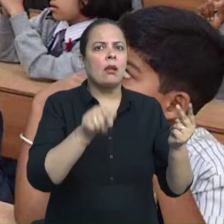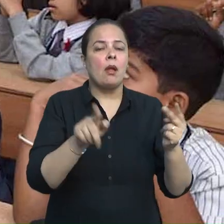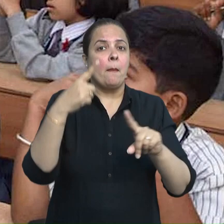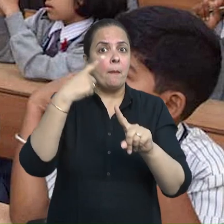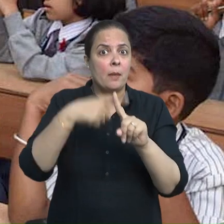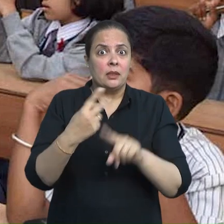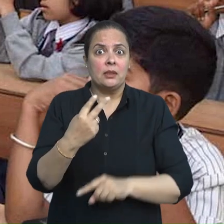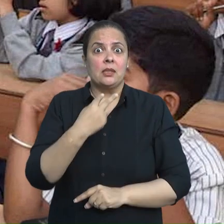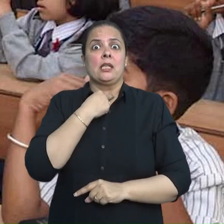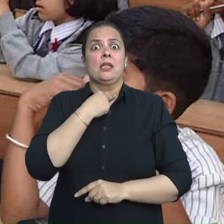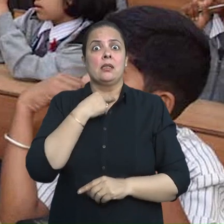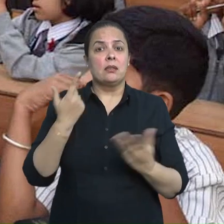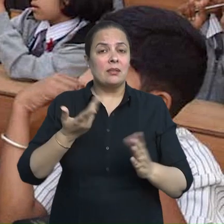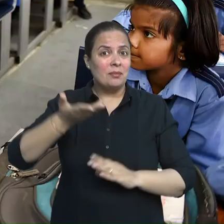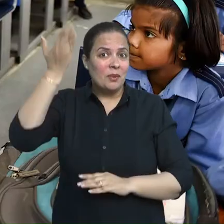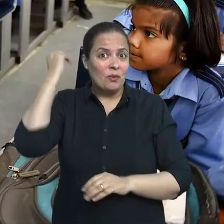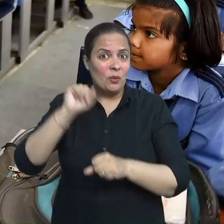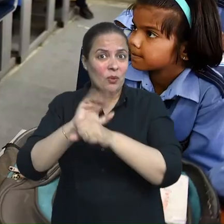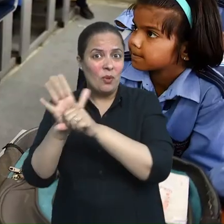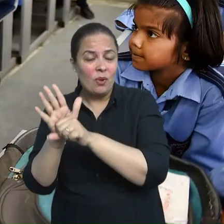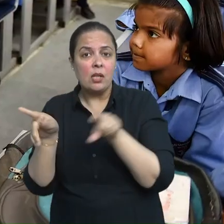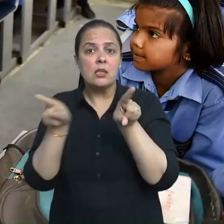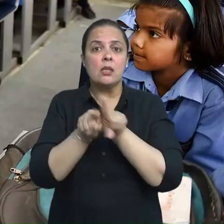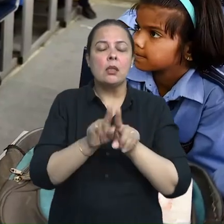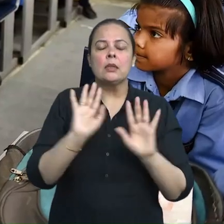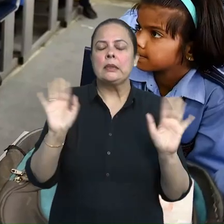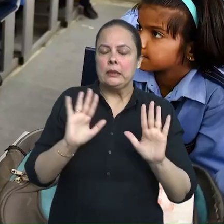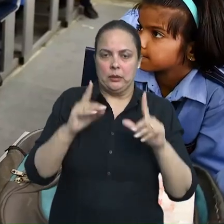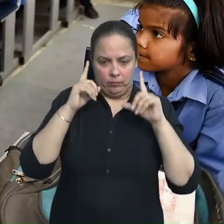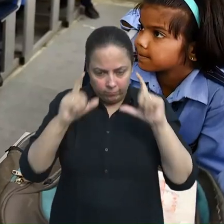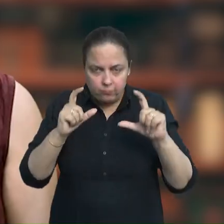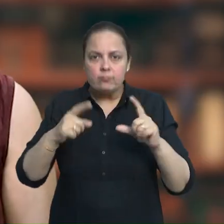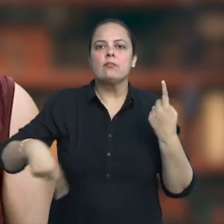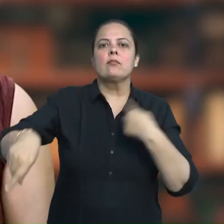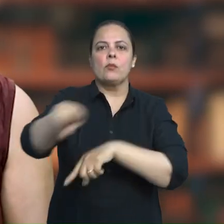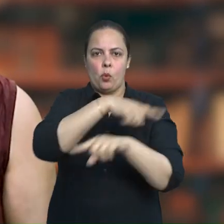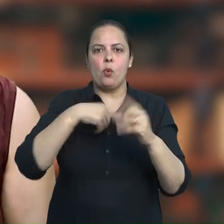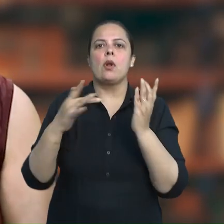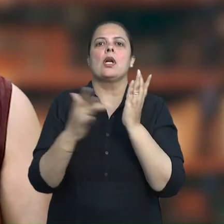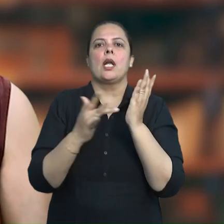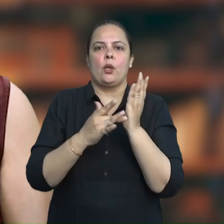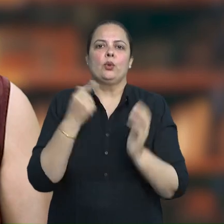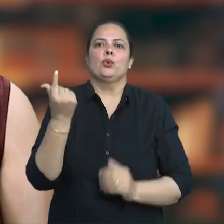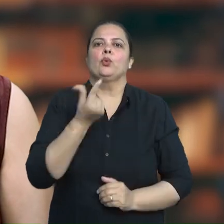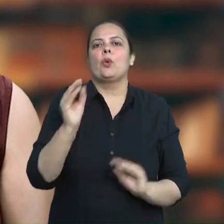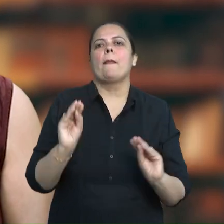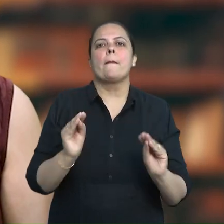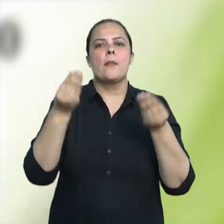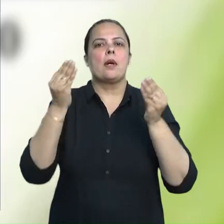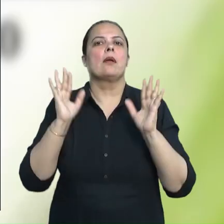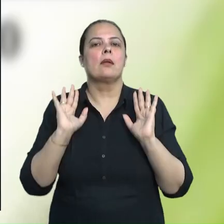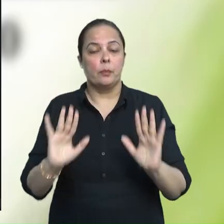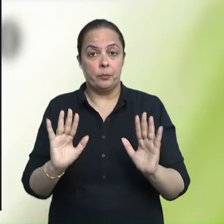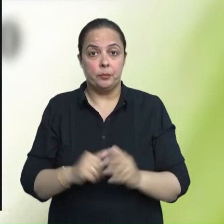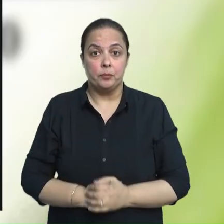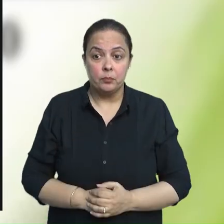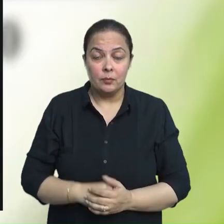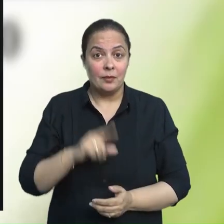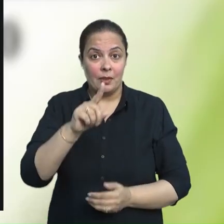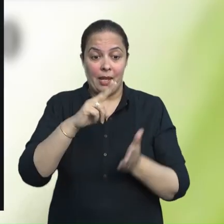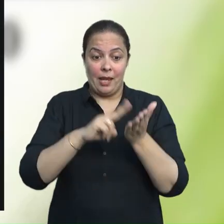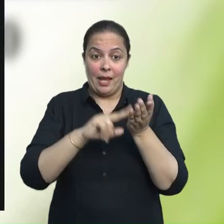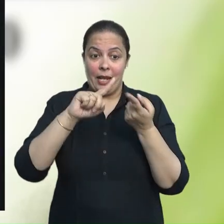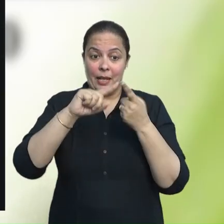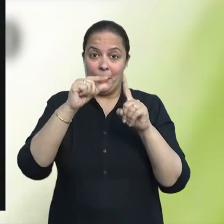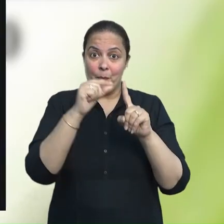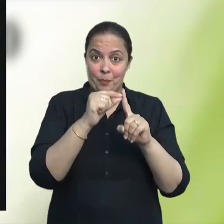to reconsider its use, keeping in view the future. It is worth noting that the new education policy